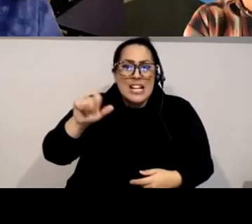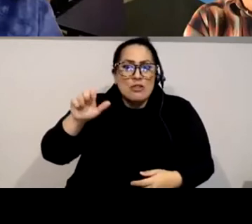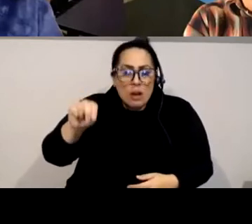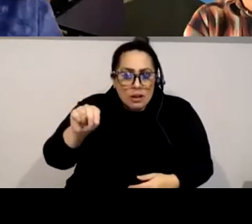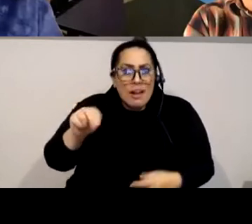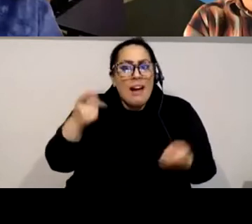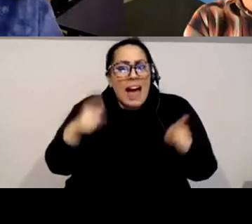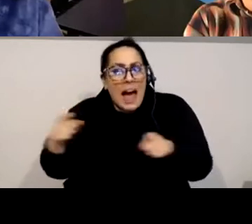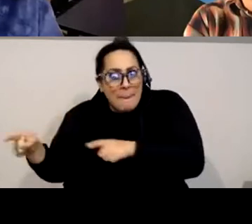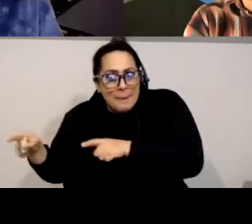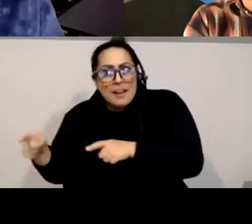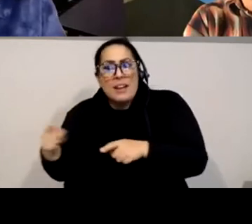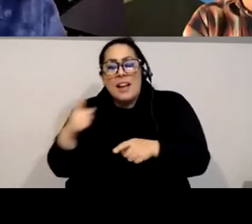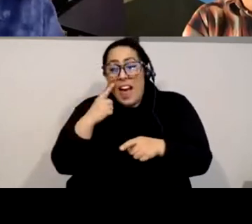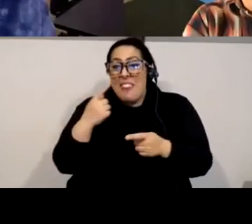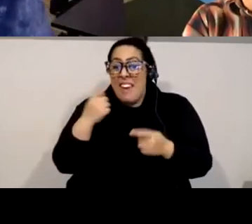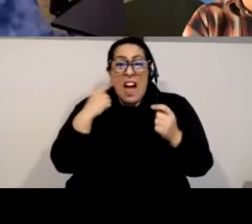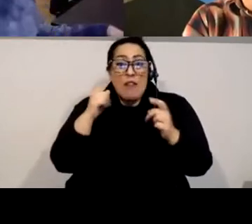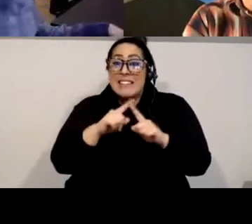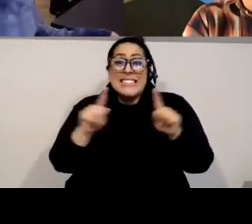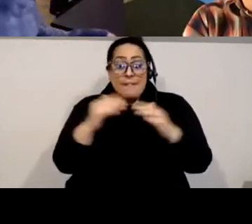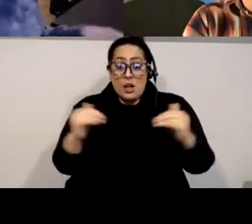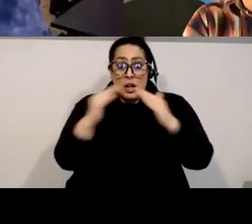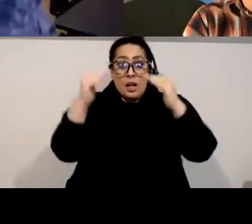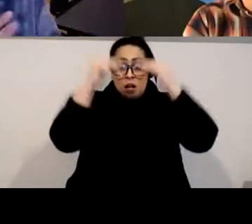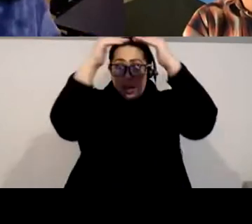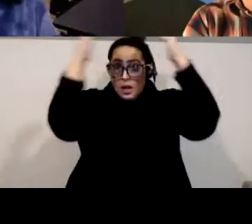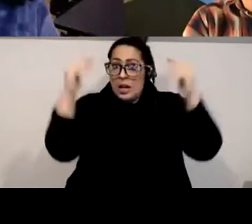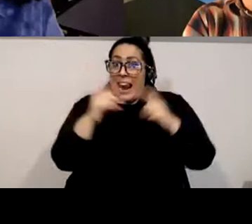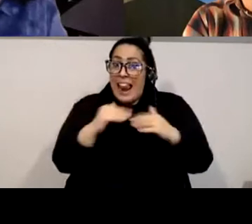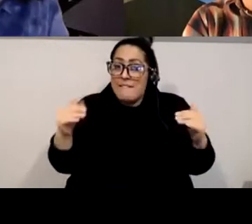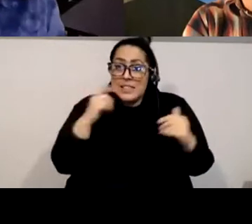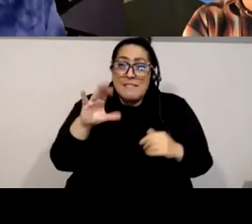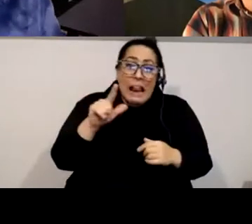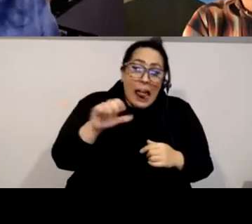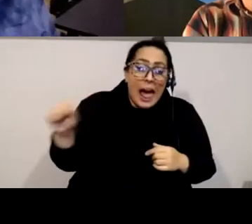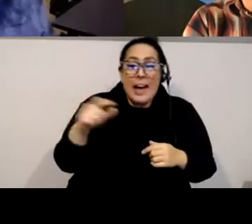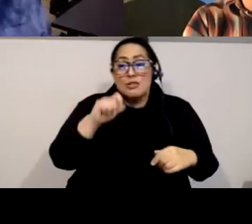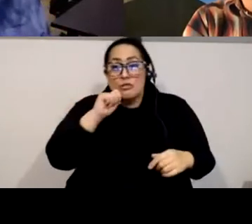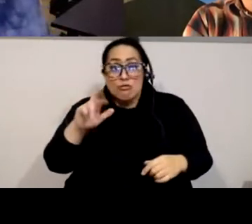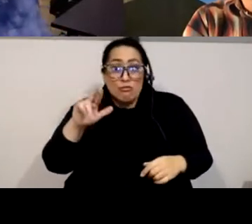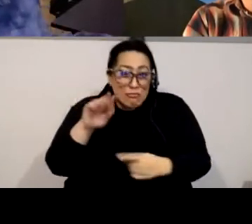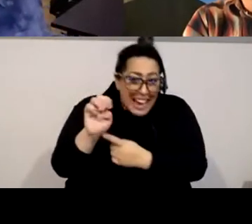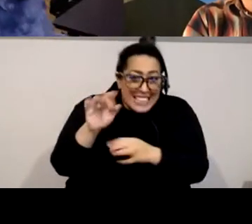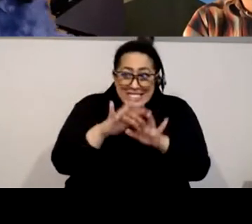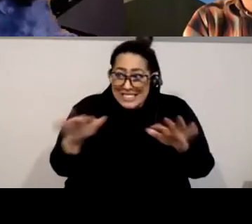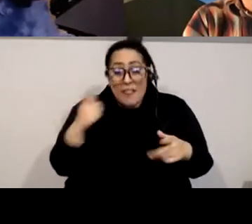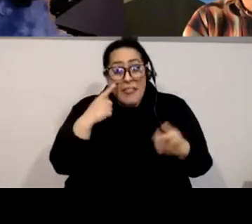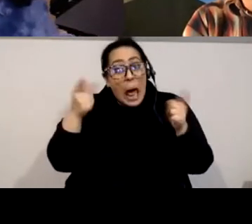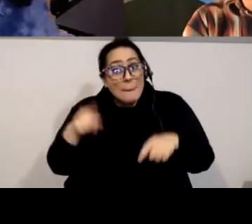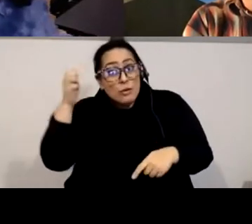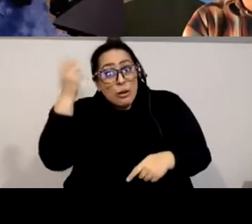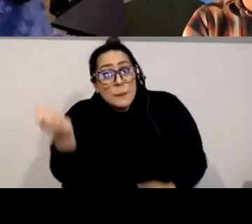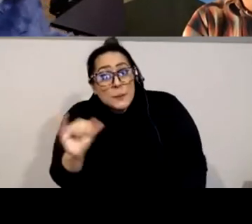expropriation, and racial hierarchy. So I just wanted to start there just so that we have a bit of a ground to start from,